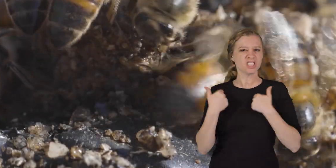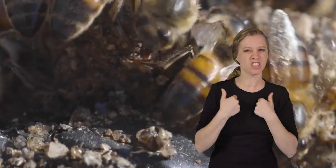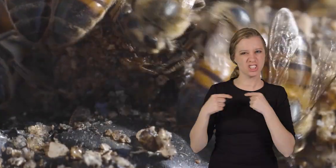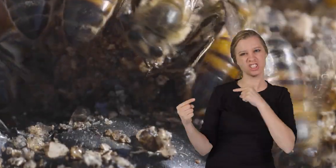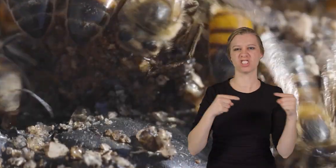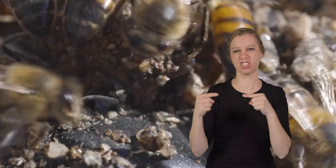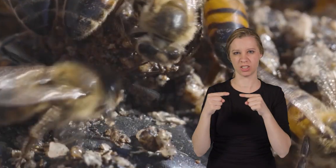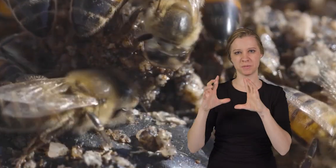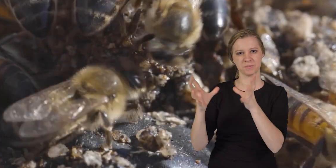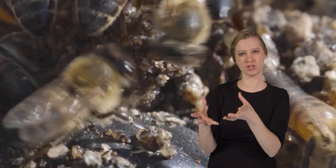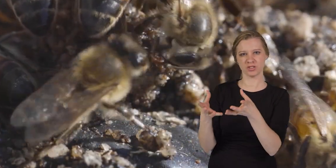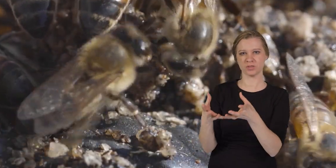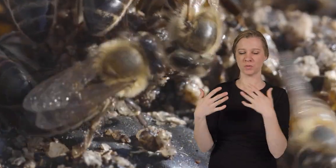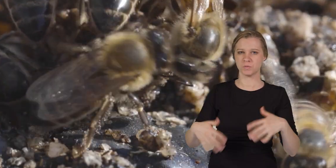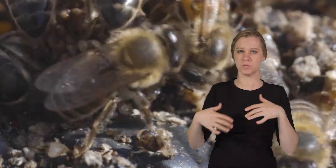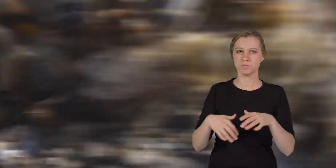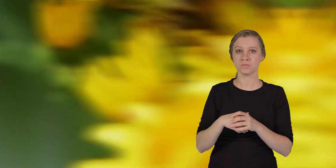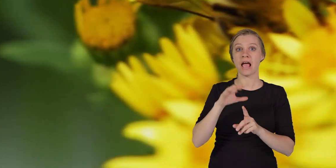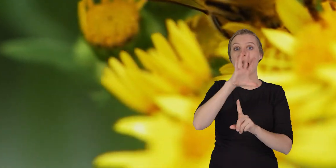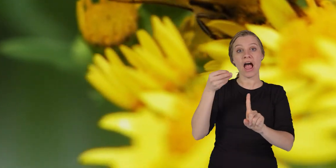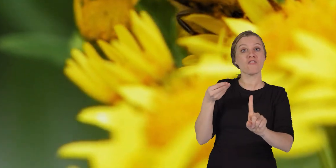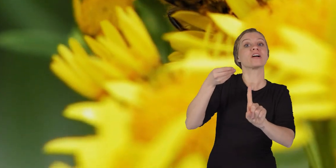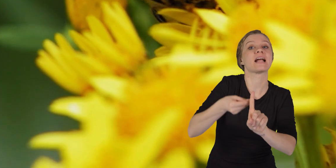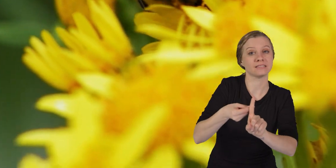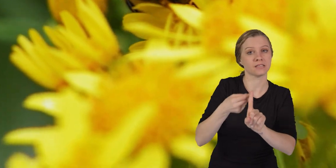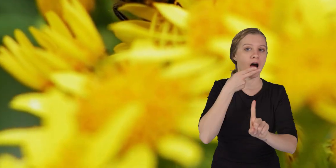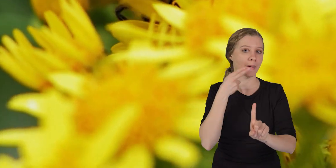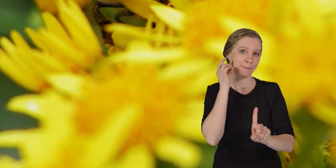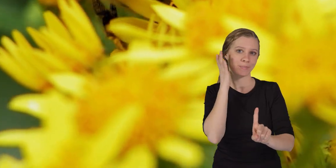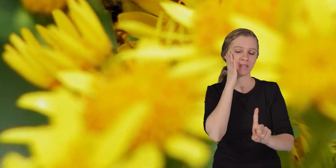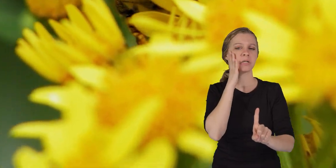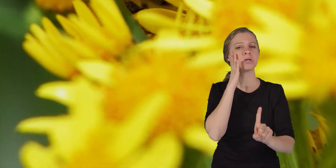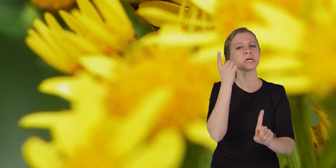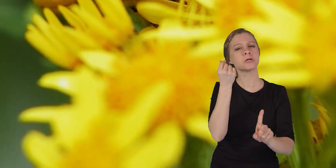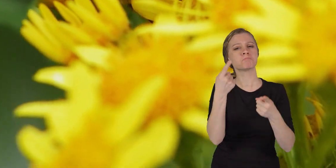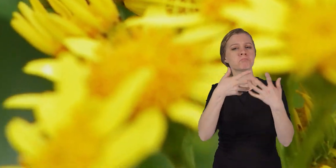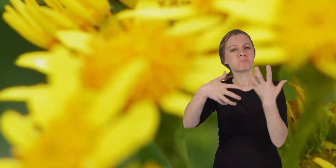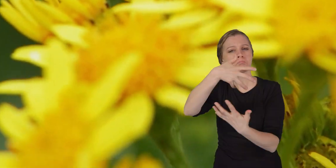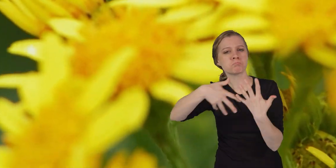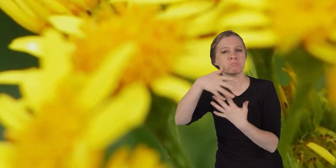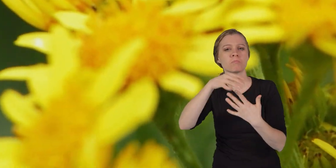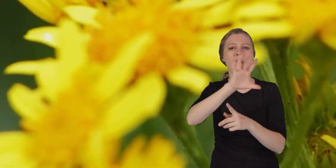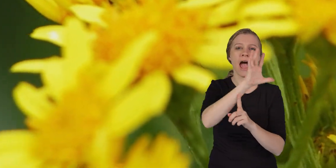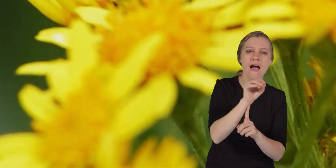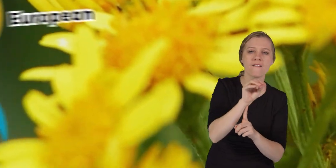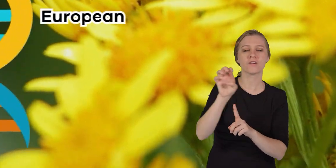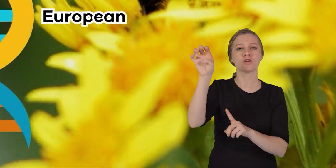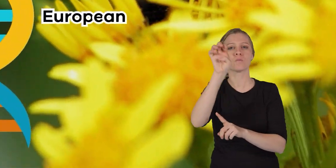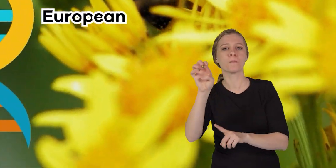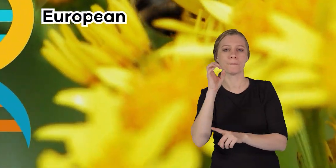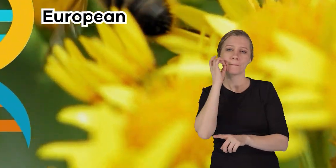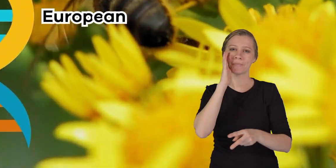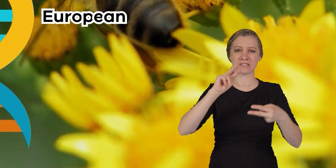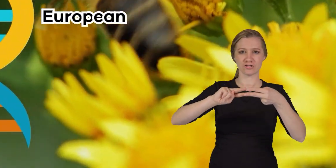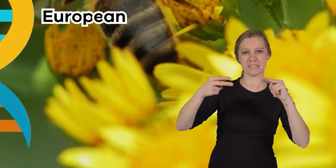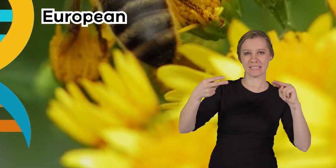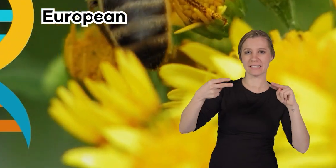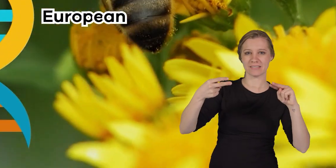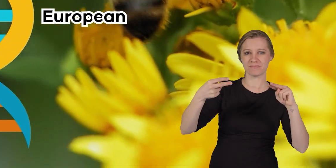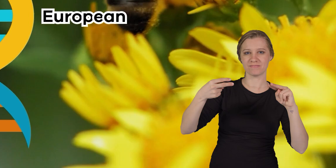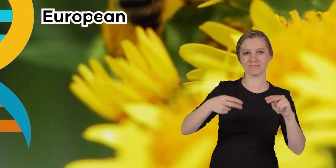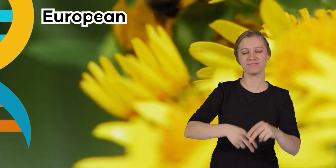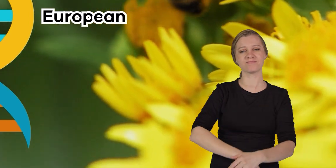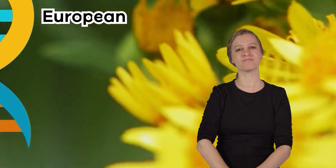are an especially hostile species. Africanized honeybees, though, actually have a mix of both African and